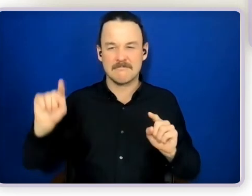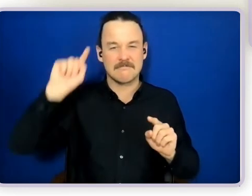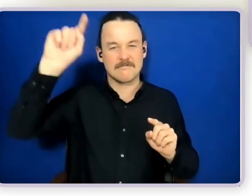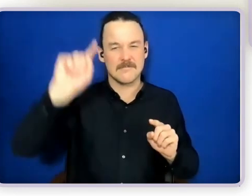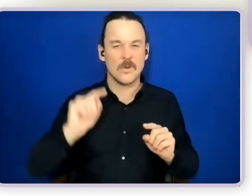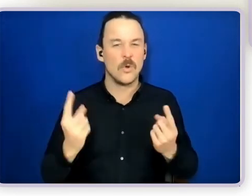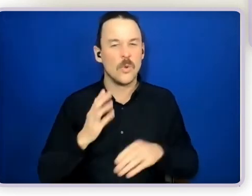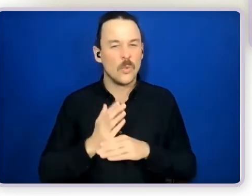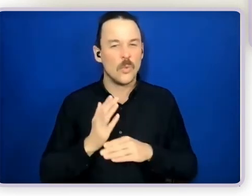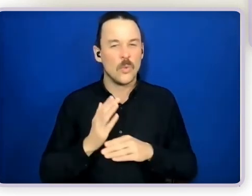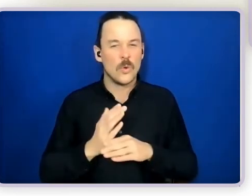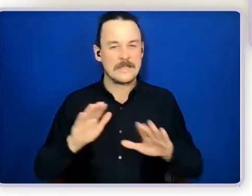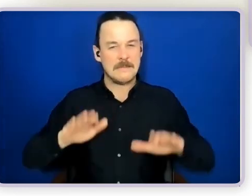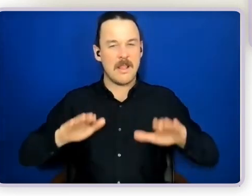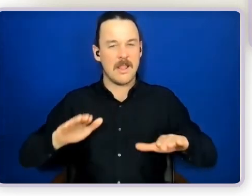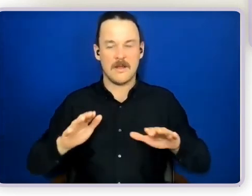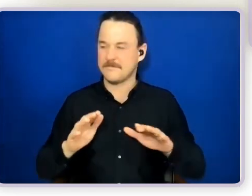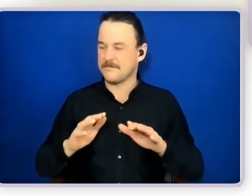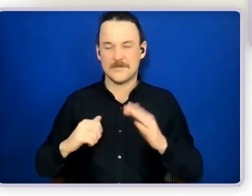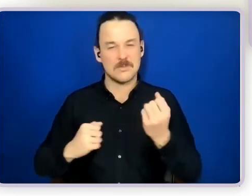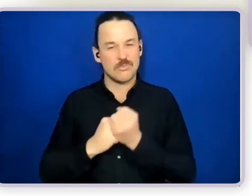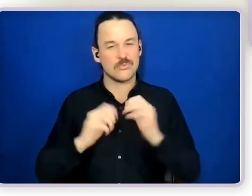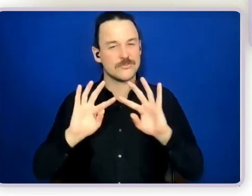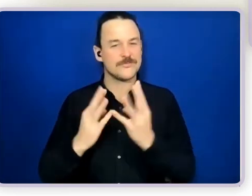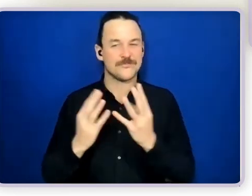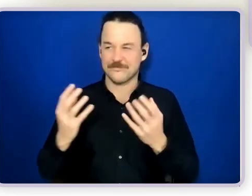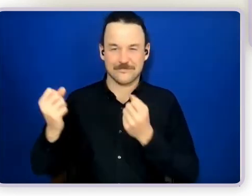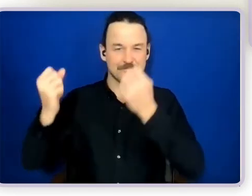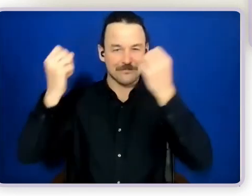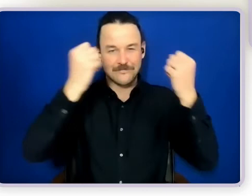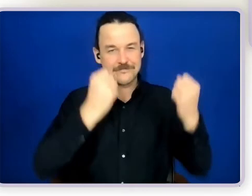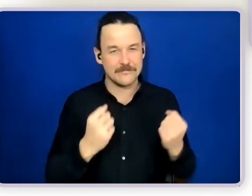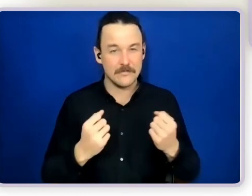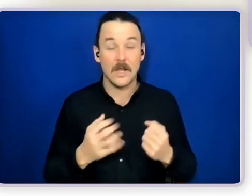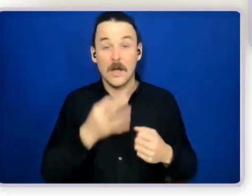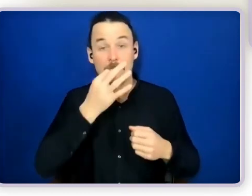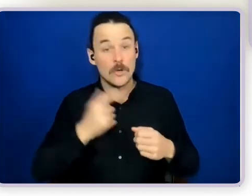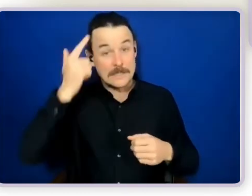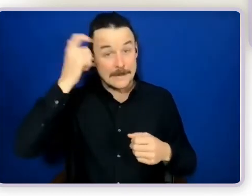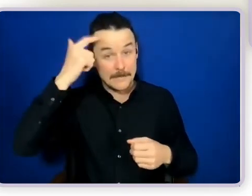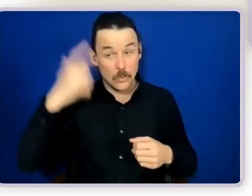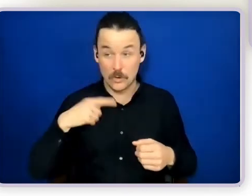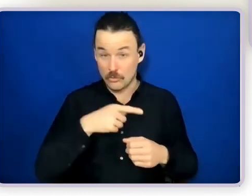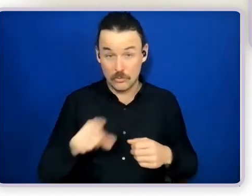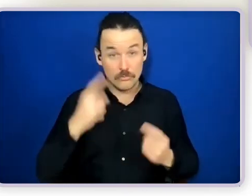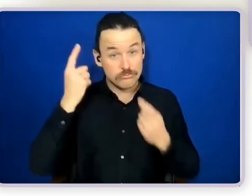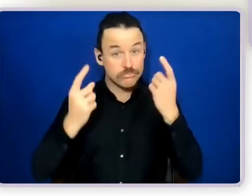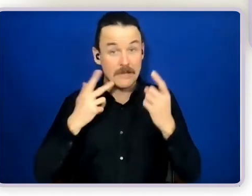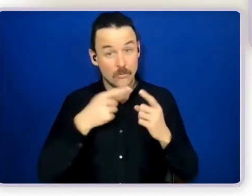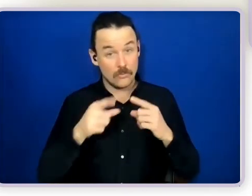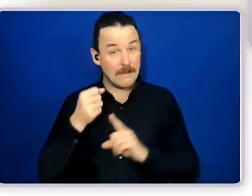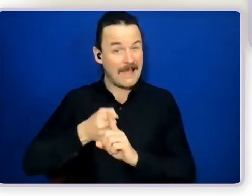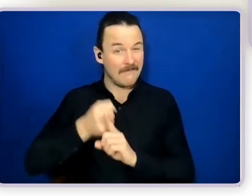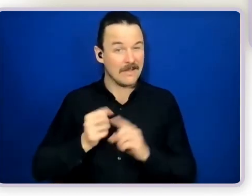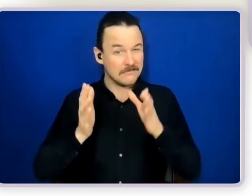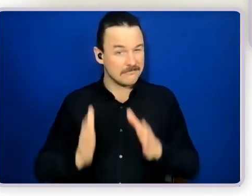few tips I wanted to share with you as advocates to consider firstly is a circle of support the right idea for you or for the person that you